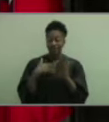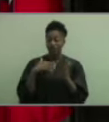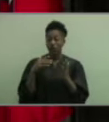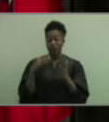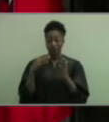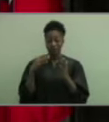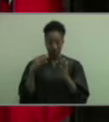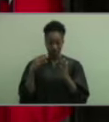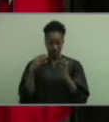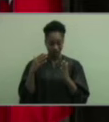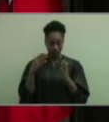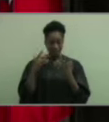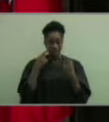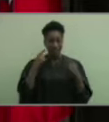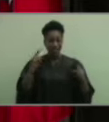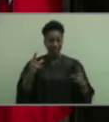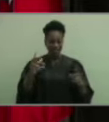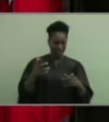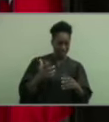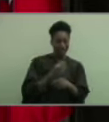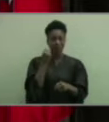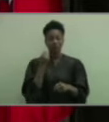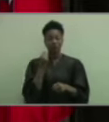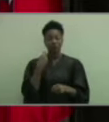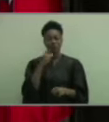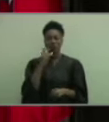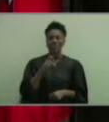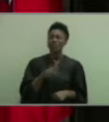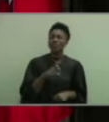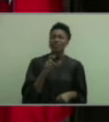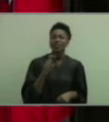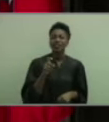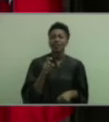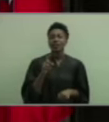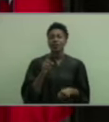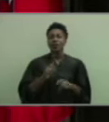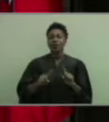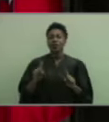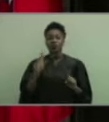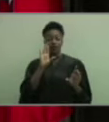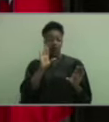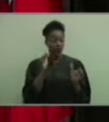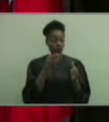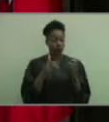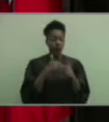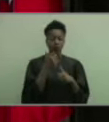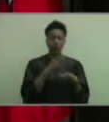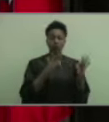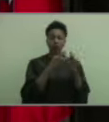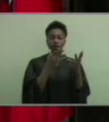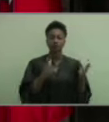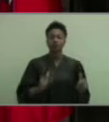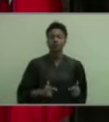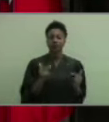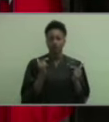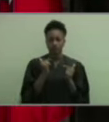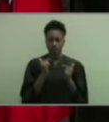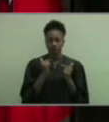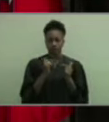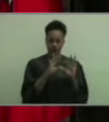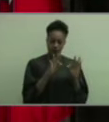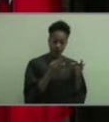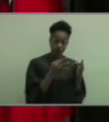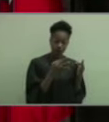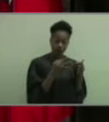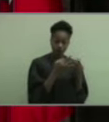By limiting ourselves to only what we necessarily need, we redirect our focus towards the most important things in life, family